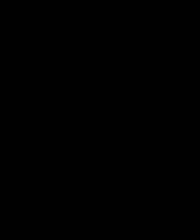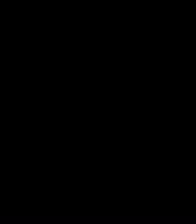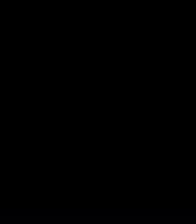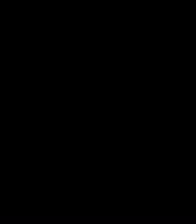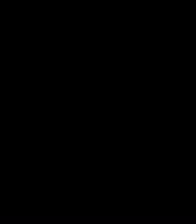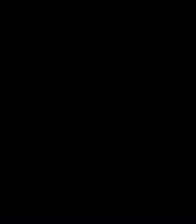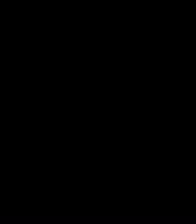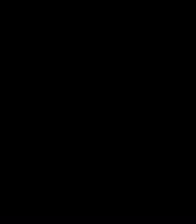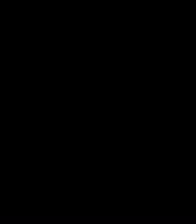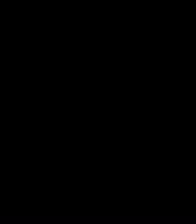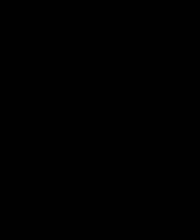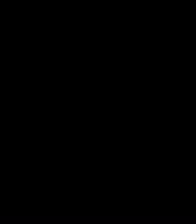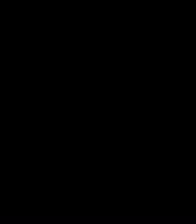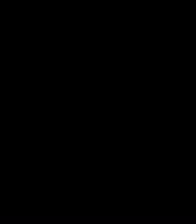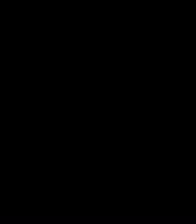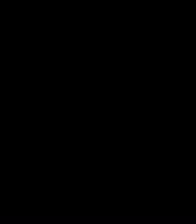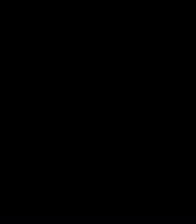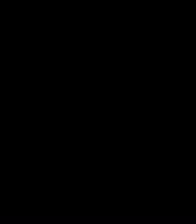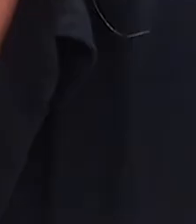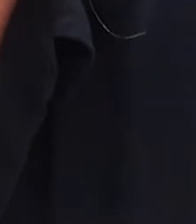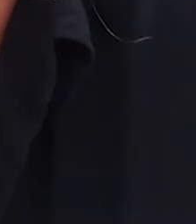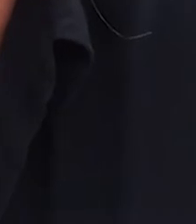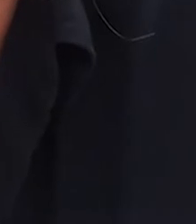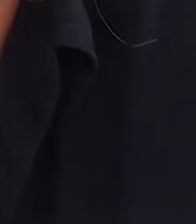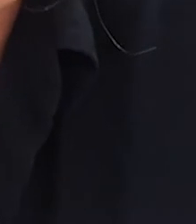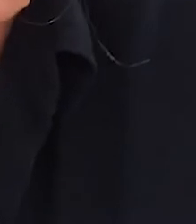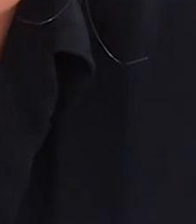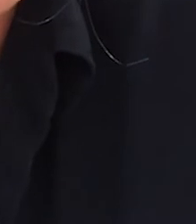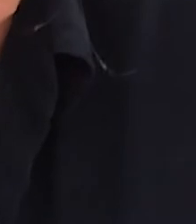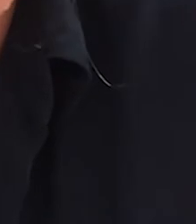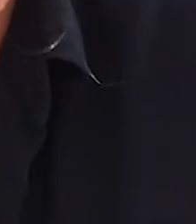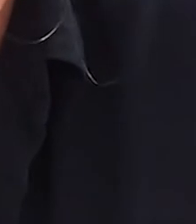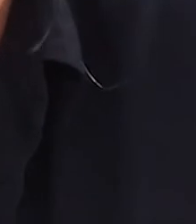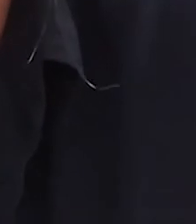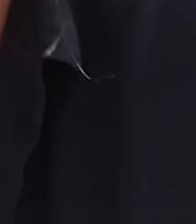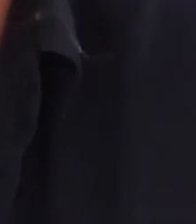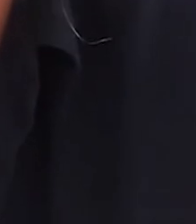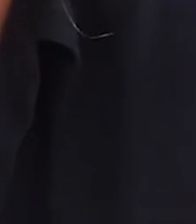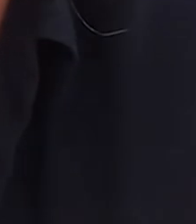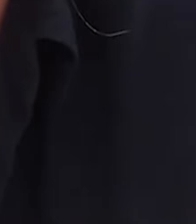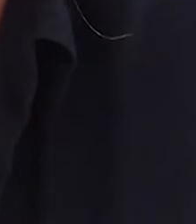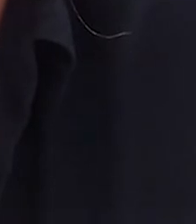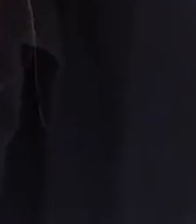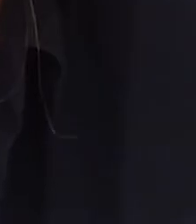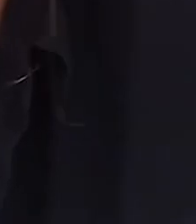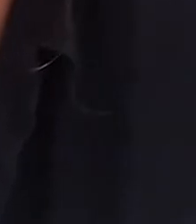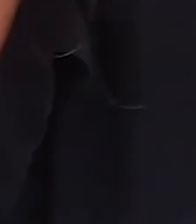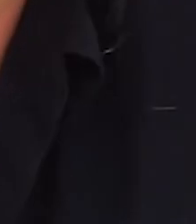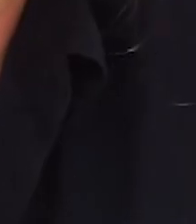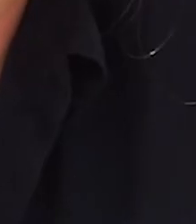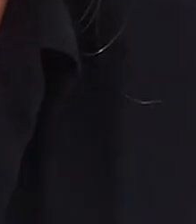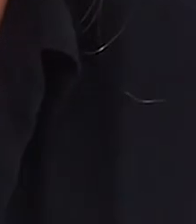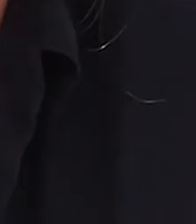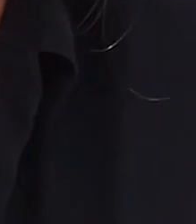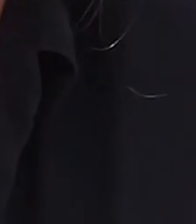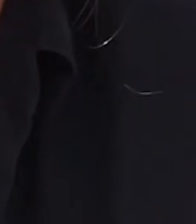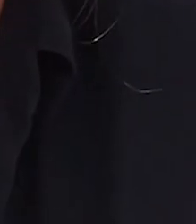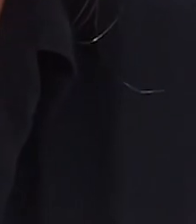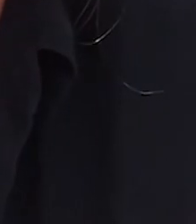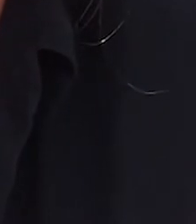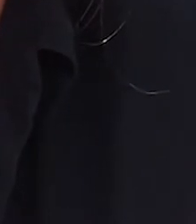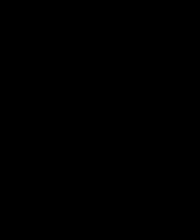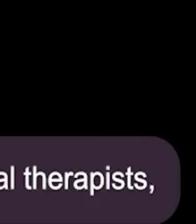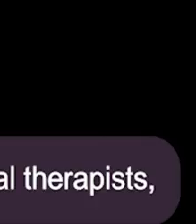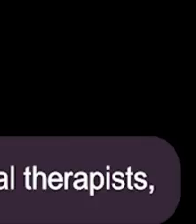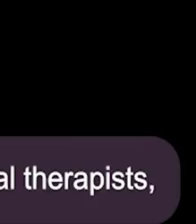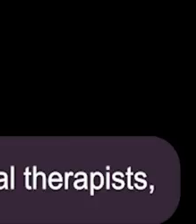ICT industry, small business operators and contractors. On behalf of the screen production sector in this country, made up predominantly of small to